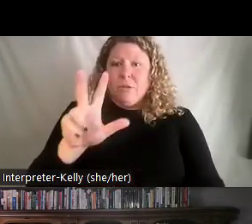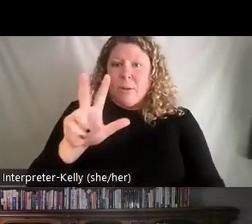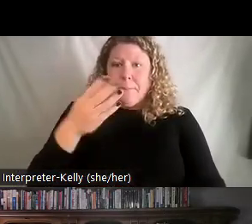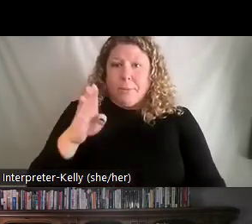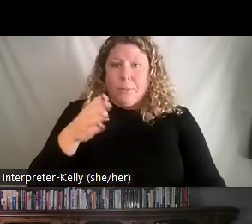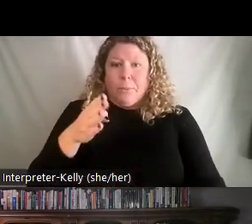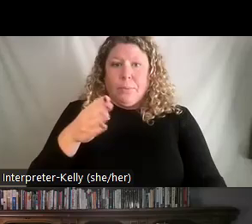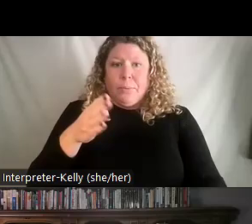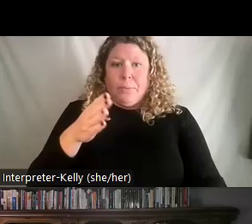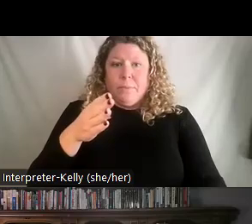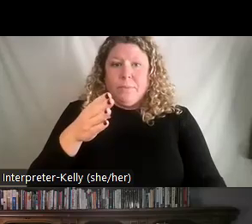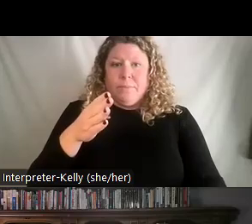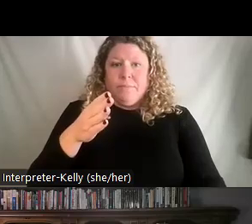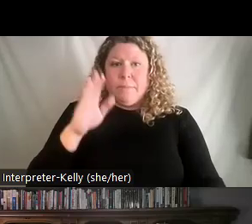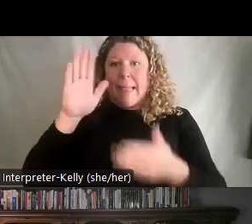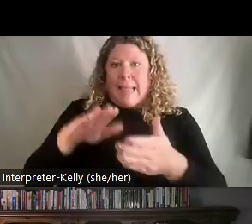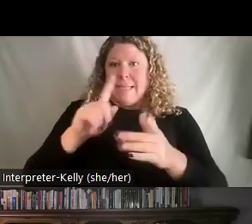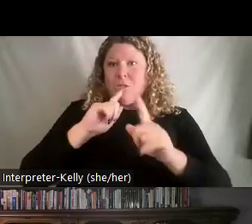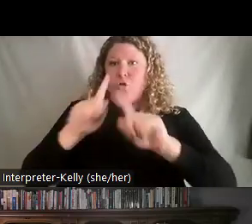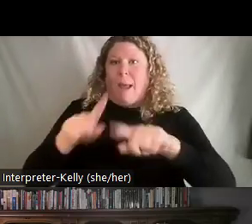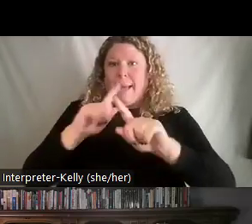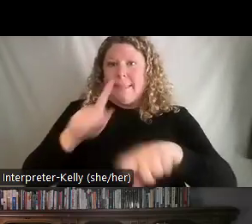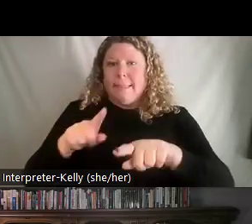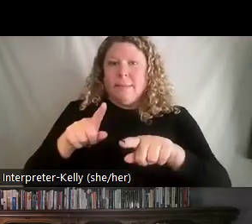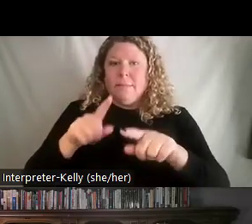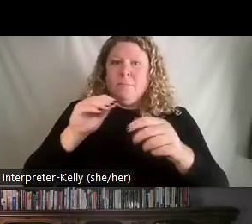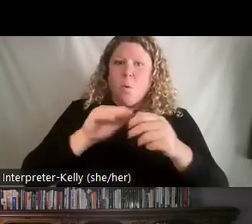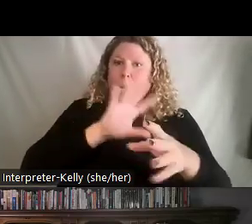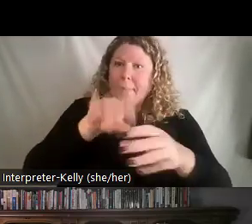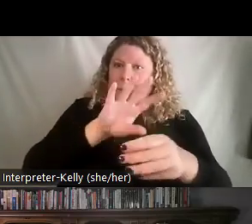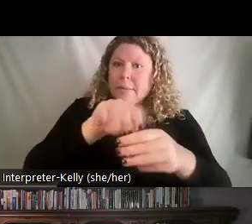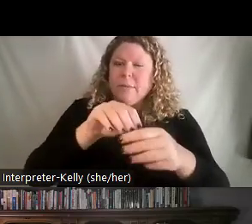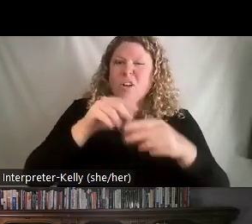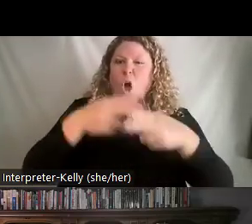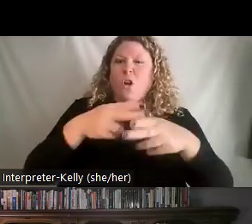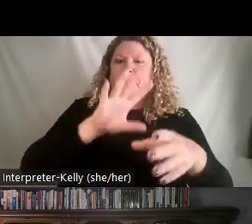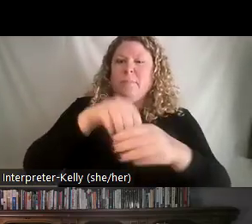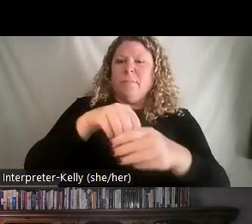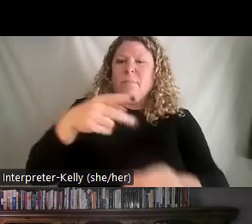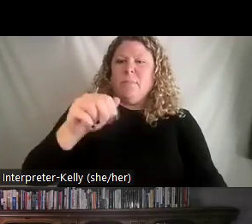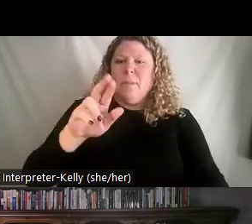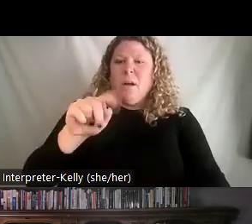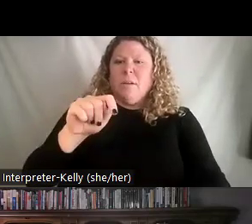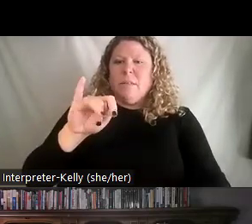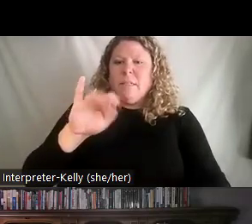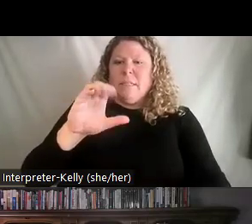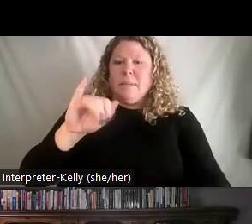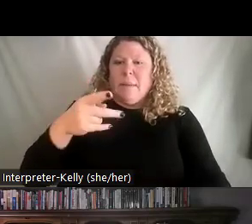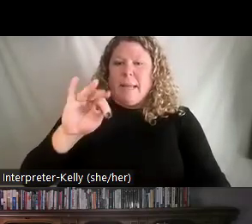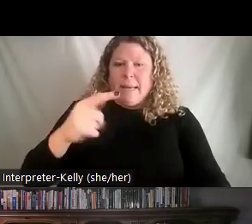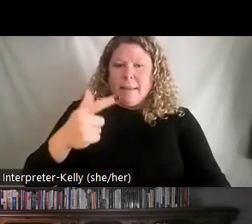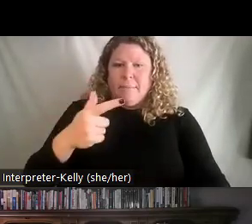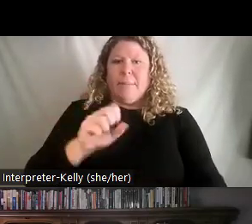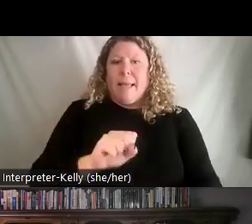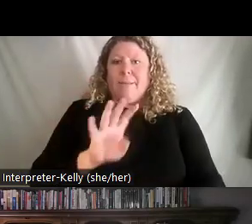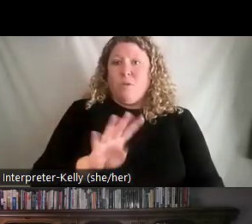three, where we're doing even less directing behavior, it's known as participating. And finally, in style four, it's known as delegating. And we